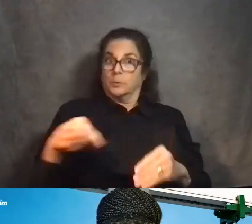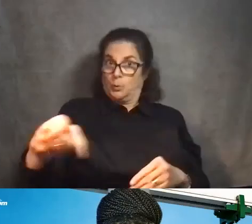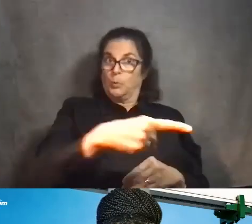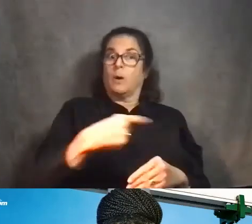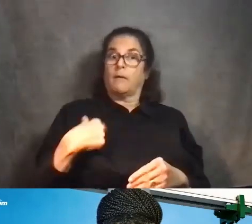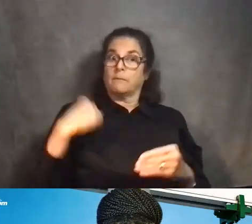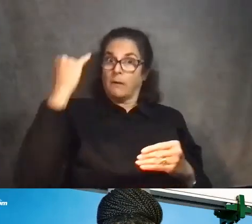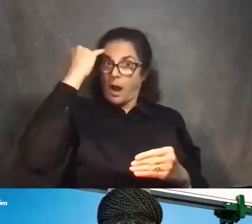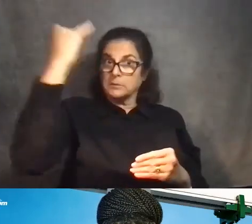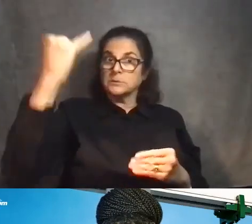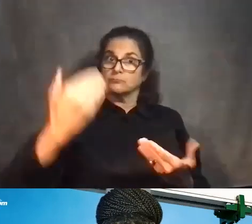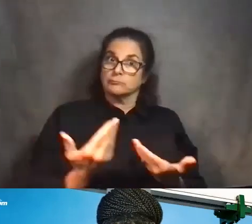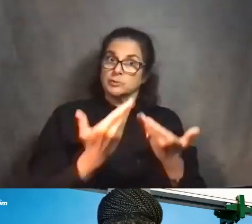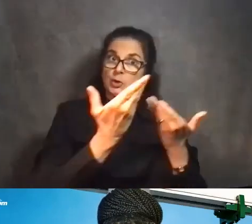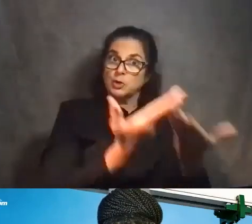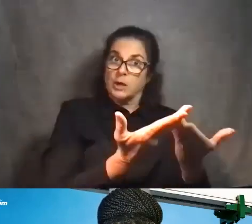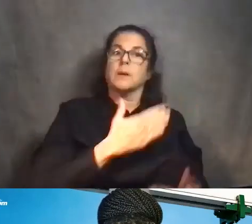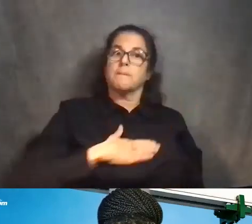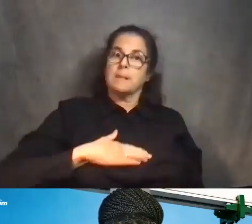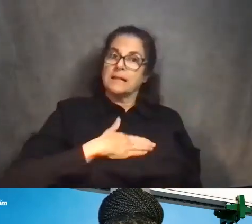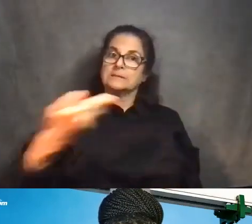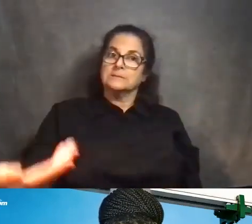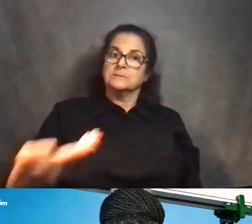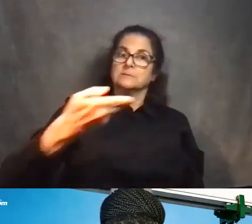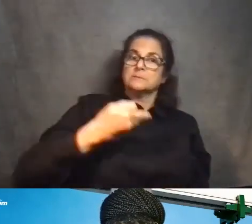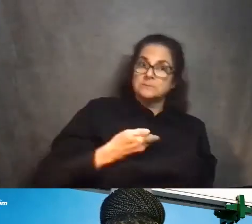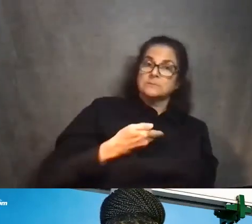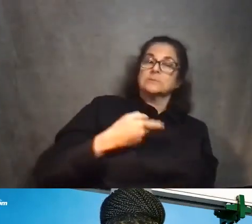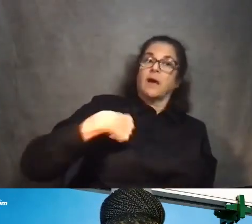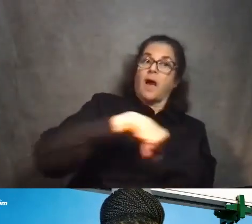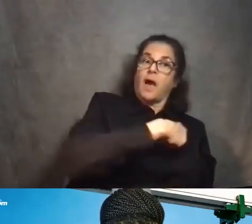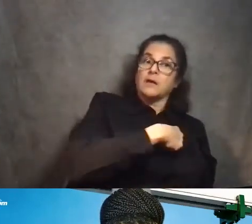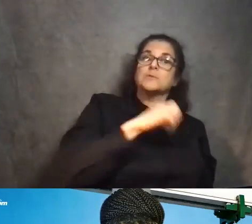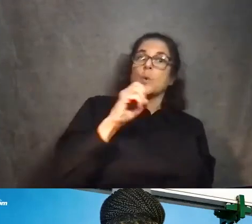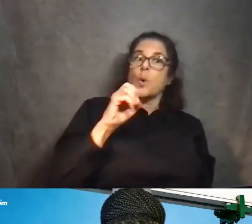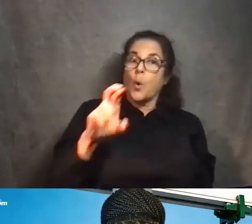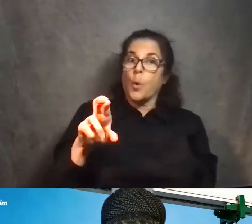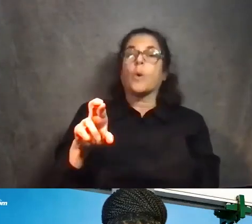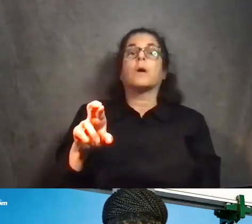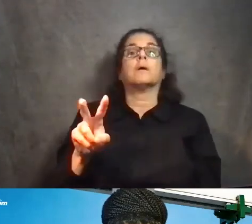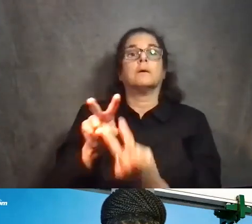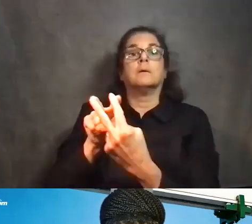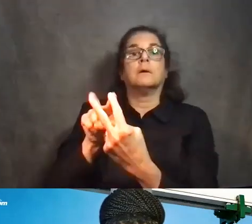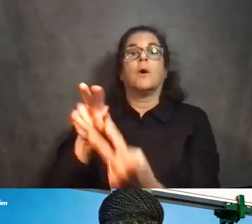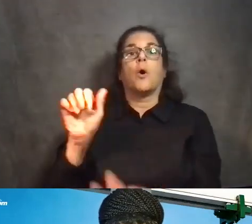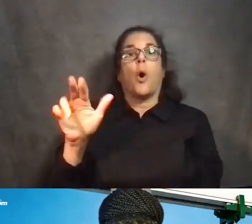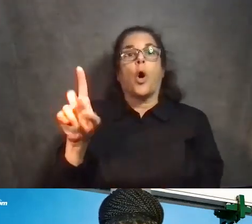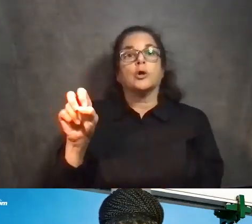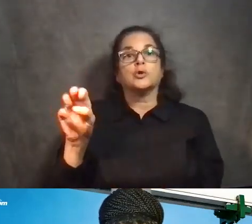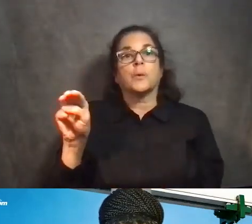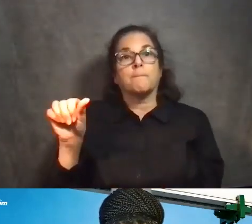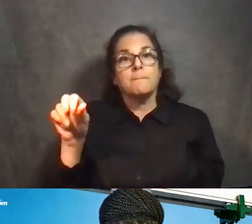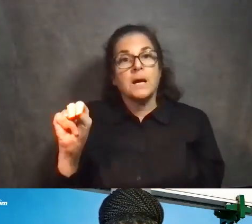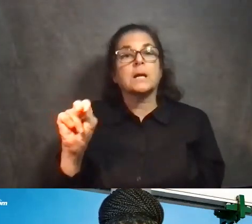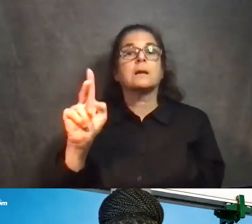have should be submitted to both us and Alderman either Kappelman's office or Alderman Oshman's office, depending on what